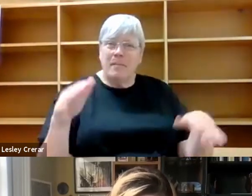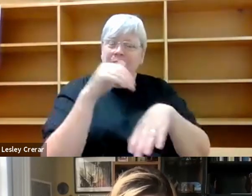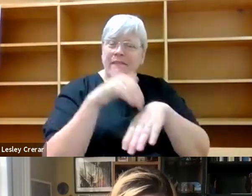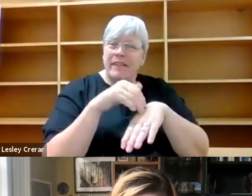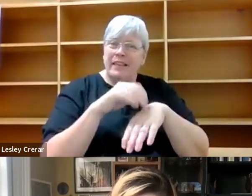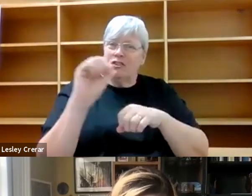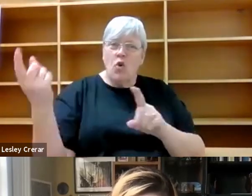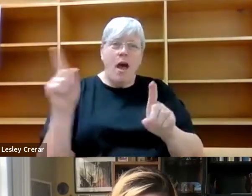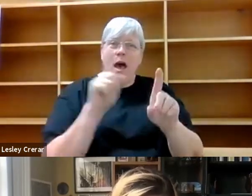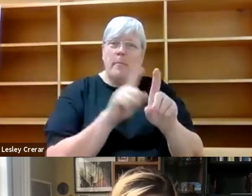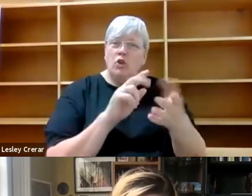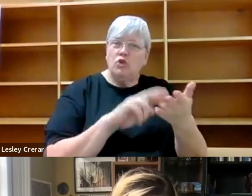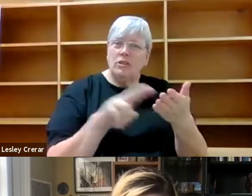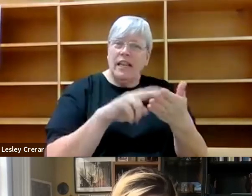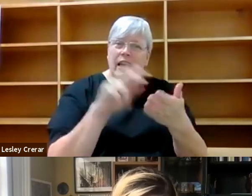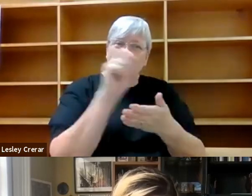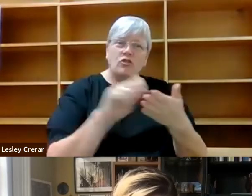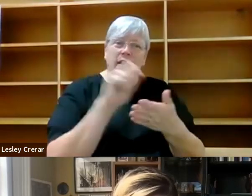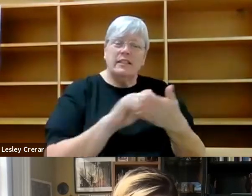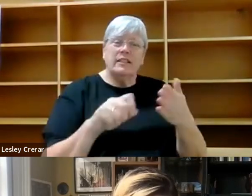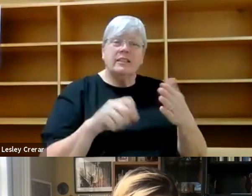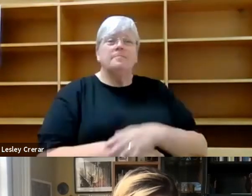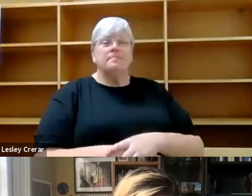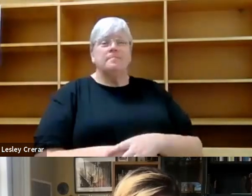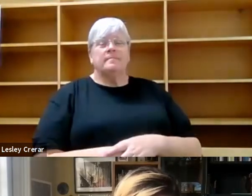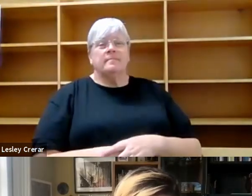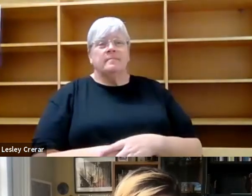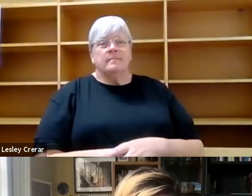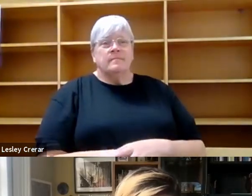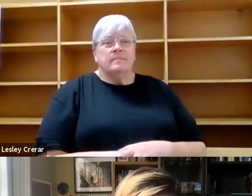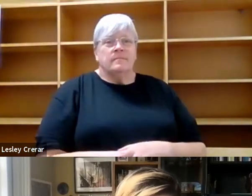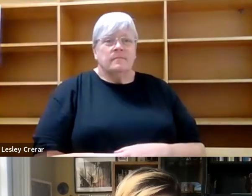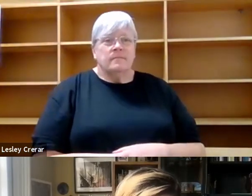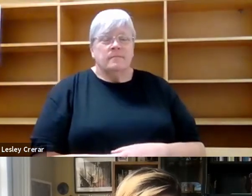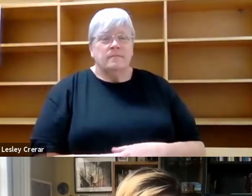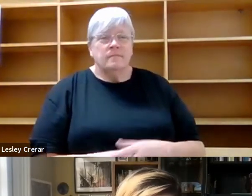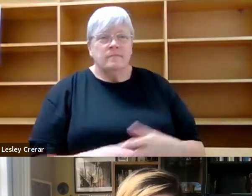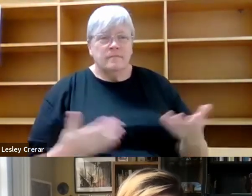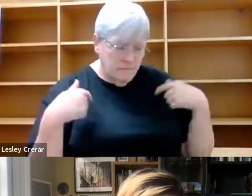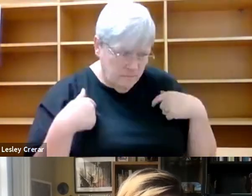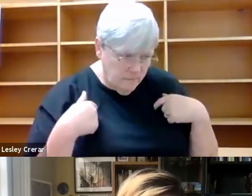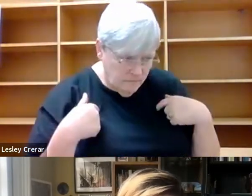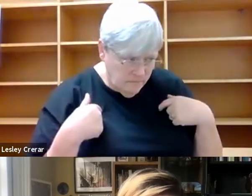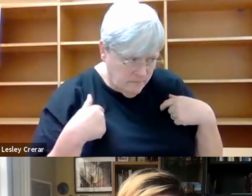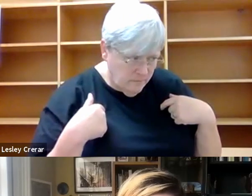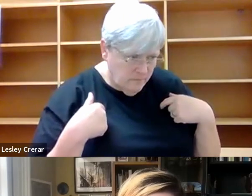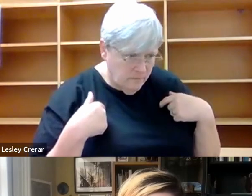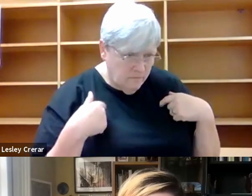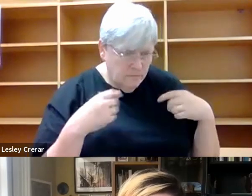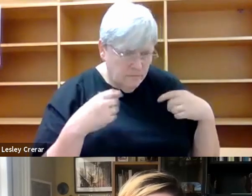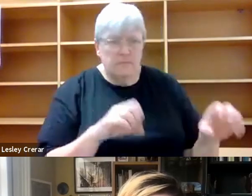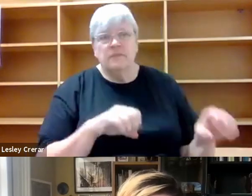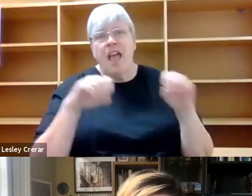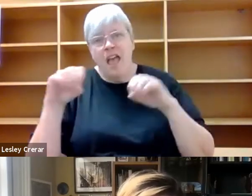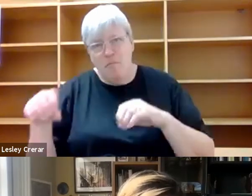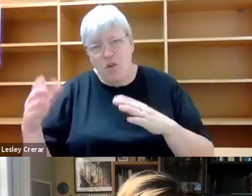approach to nature writing. Yeah. Um, at least in my case, I, so I, I moved in the middle of the pandemic, which was a very